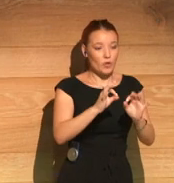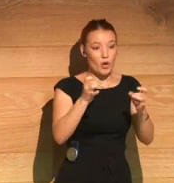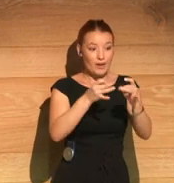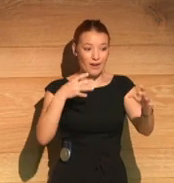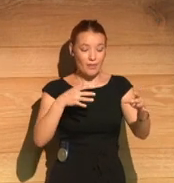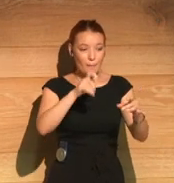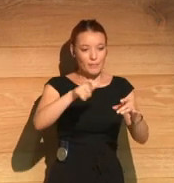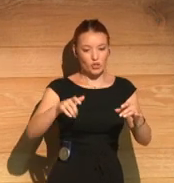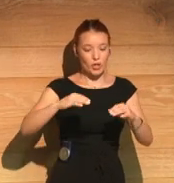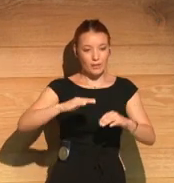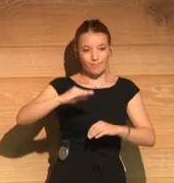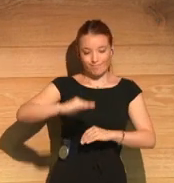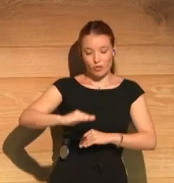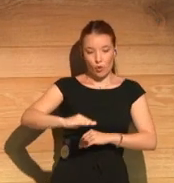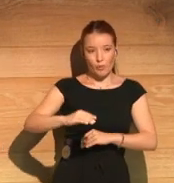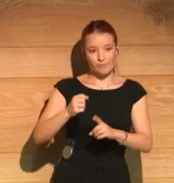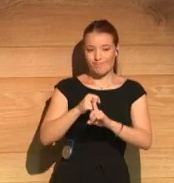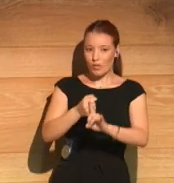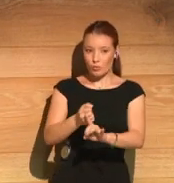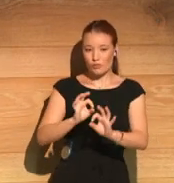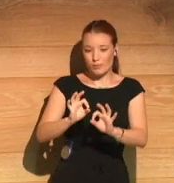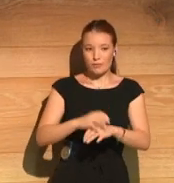children by the clergy in Ireland.